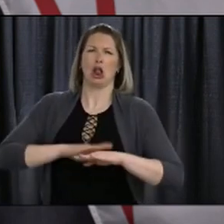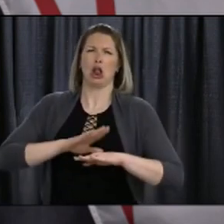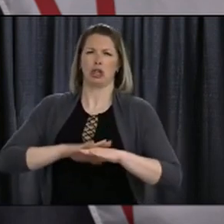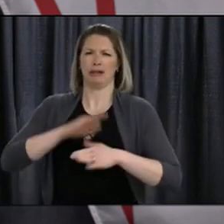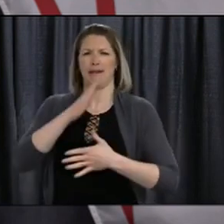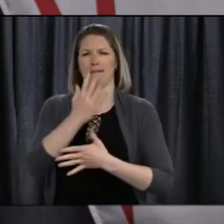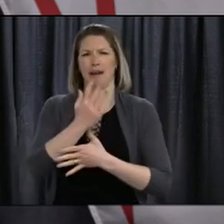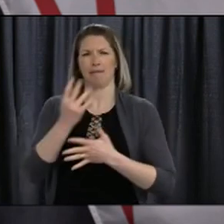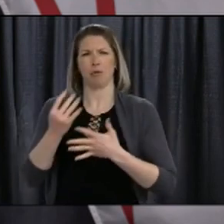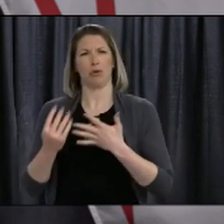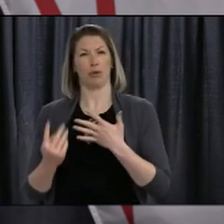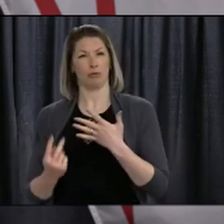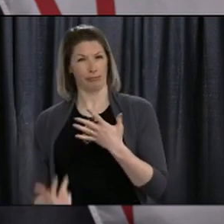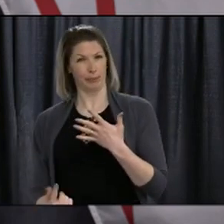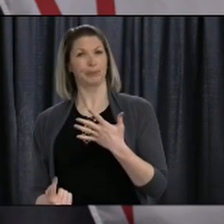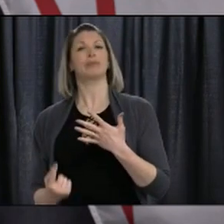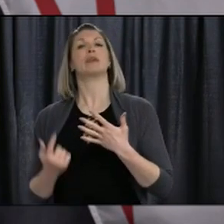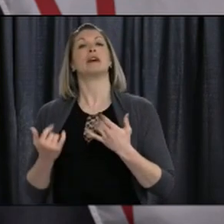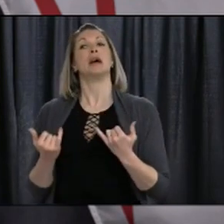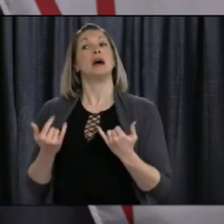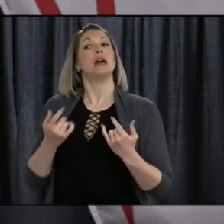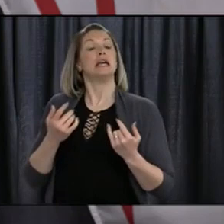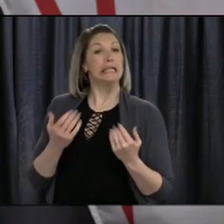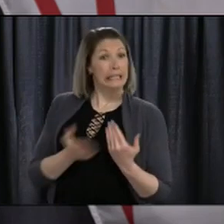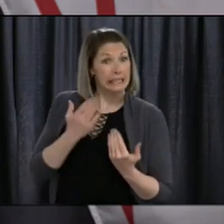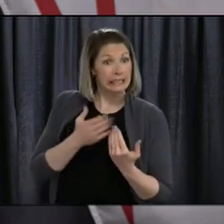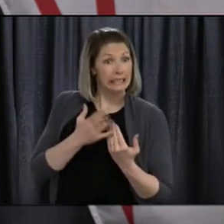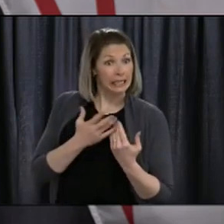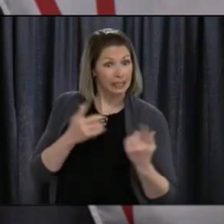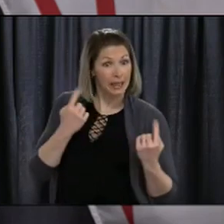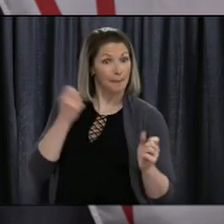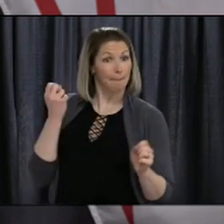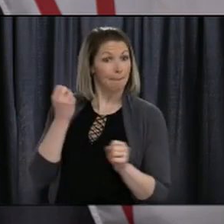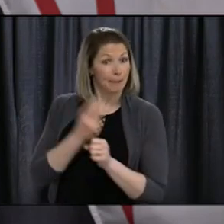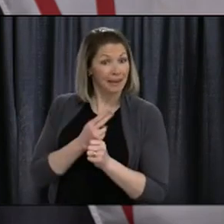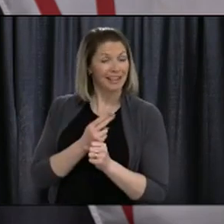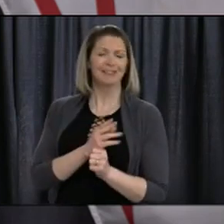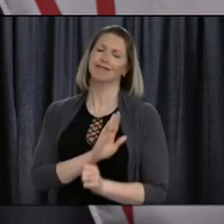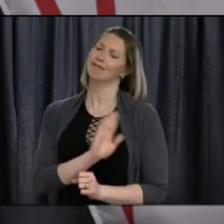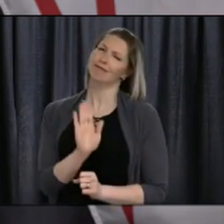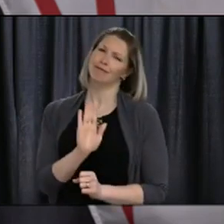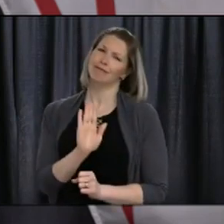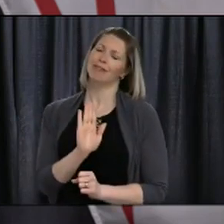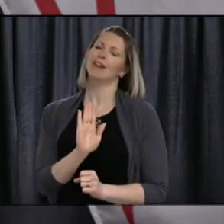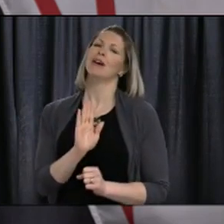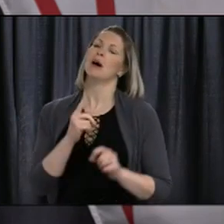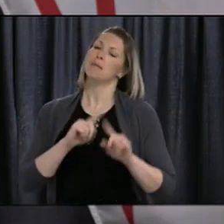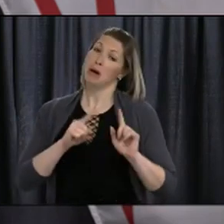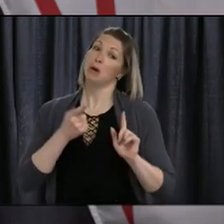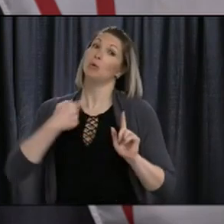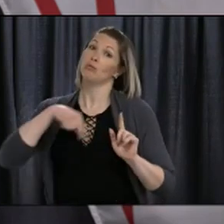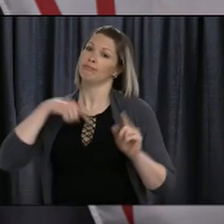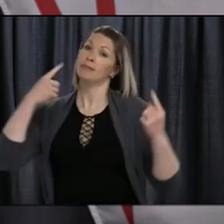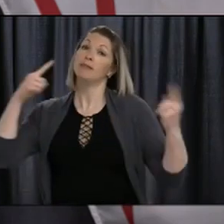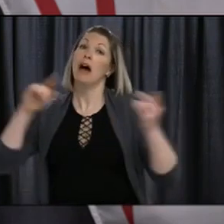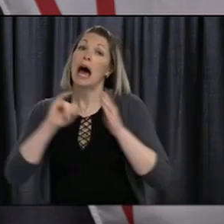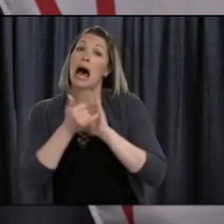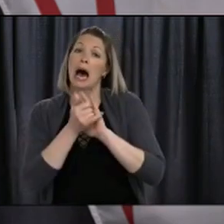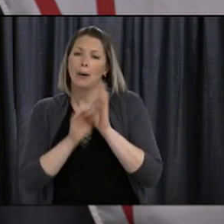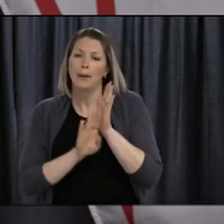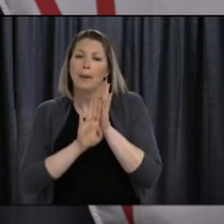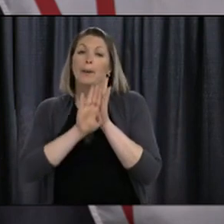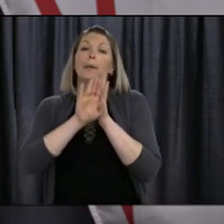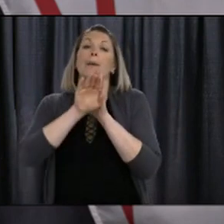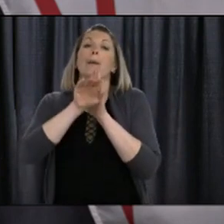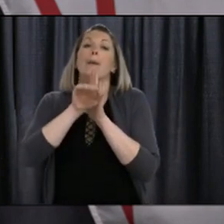but we have succeeded in flattening the curve of COVID-19 over the last six weeks in our province. And though the reward may